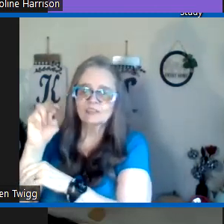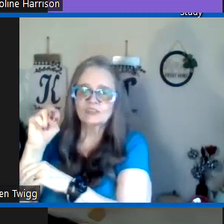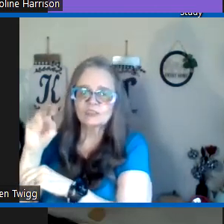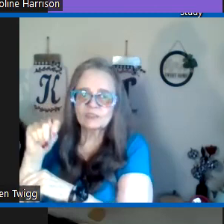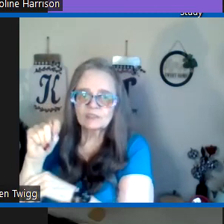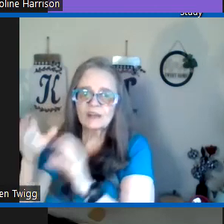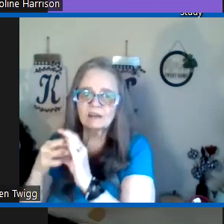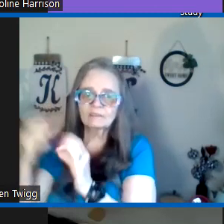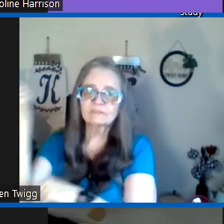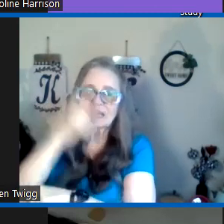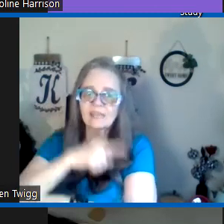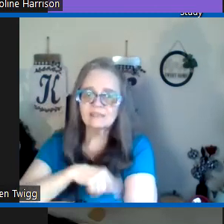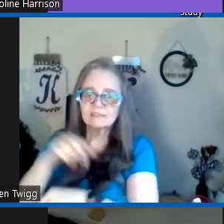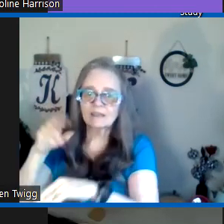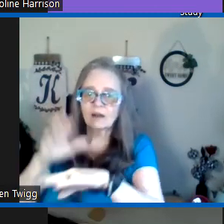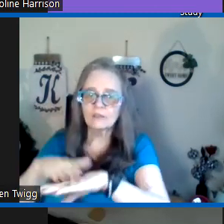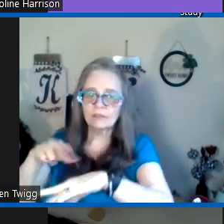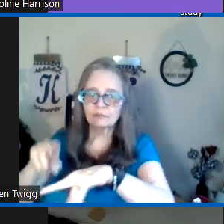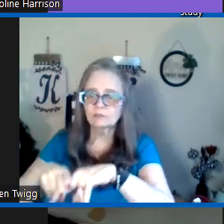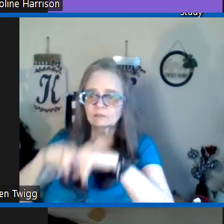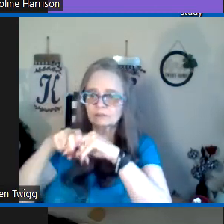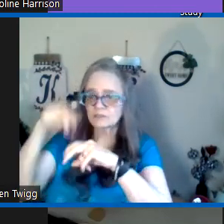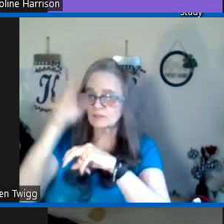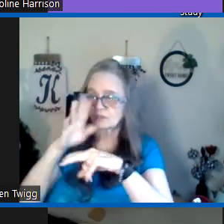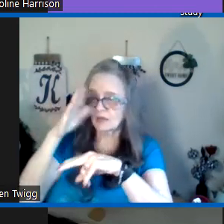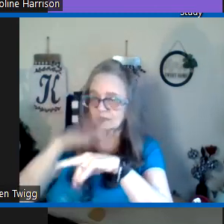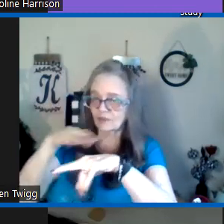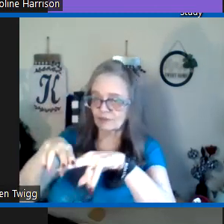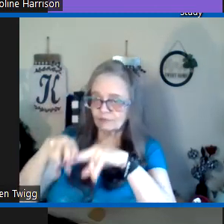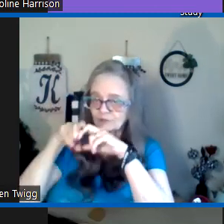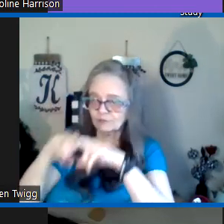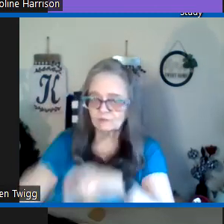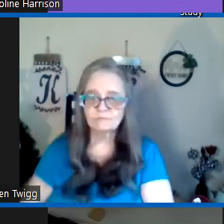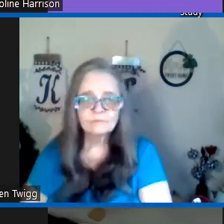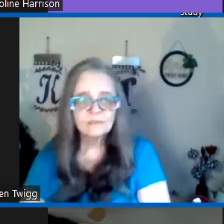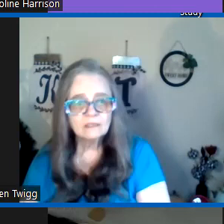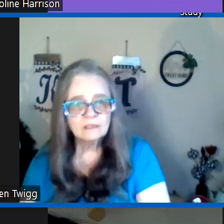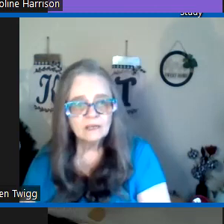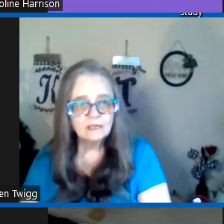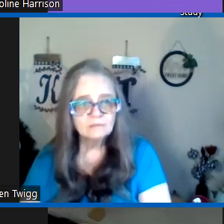call the ancient of days on the throne he saw God on the throne